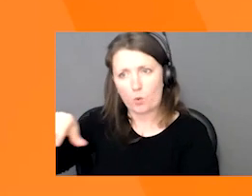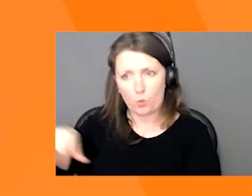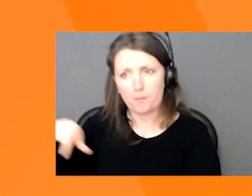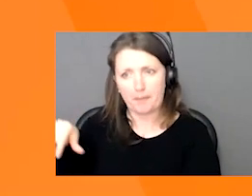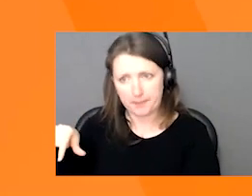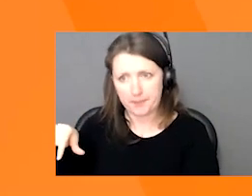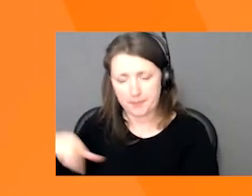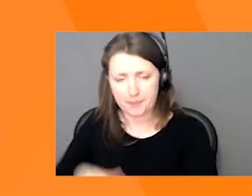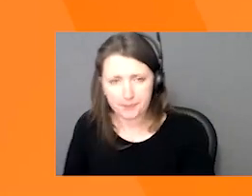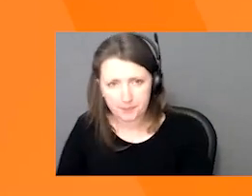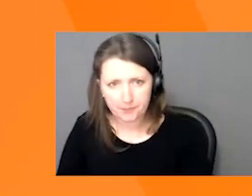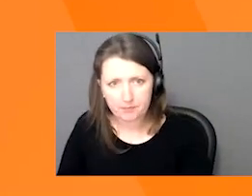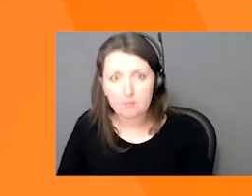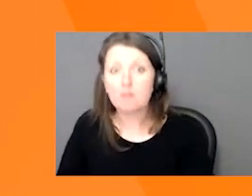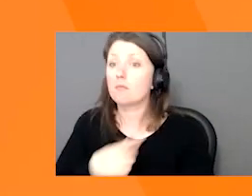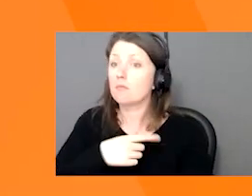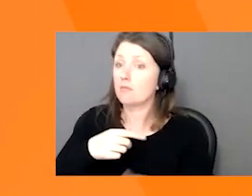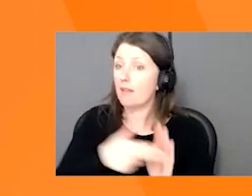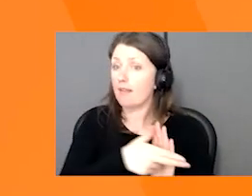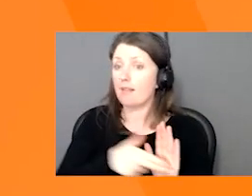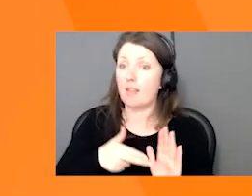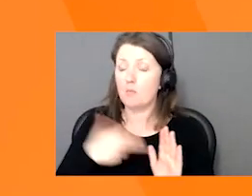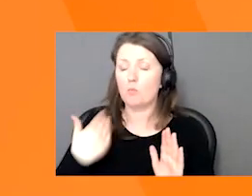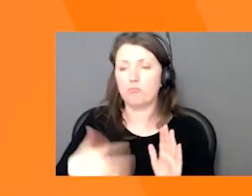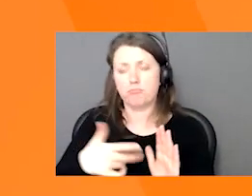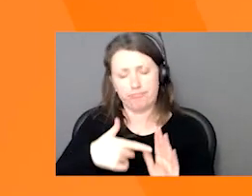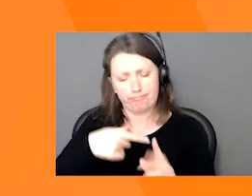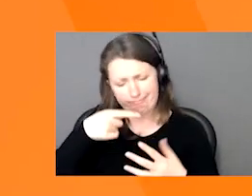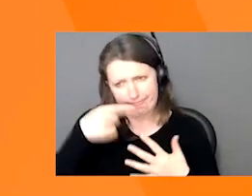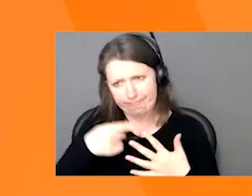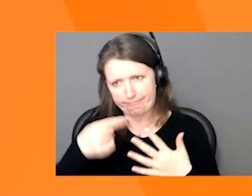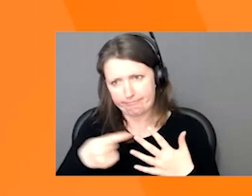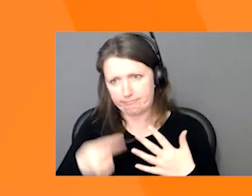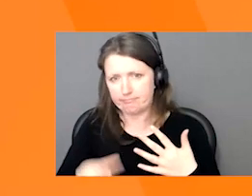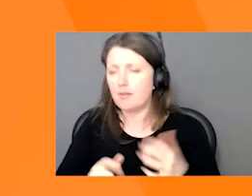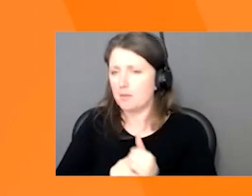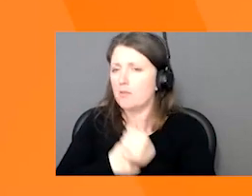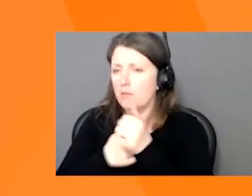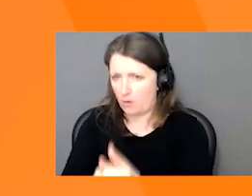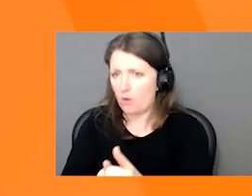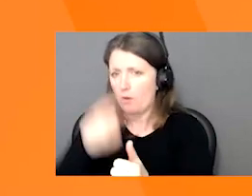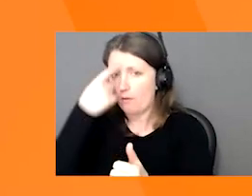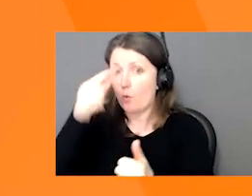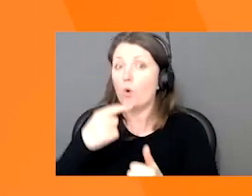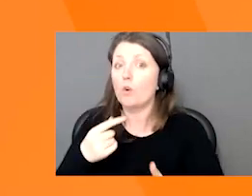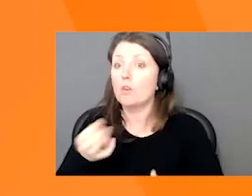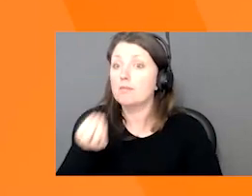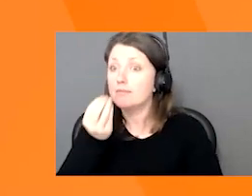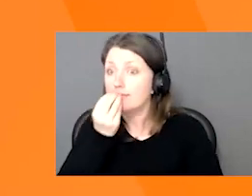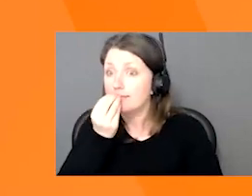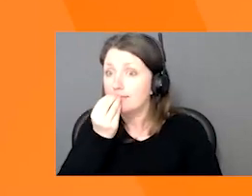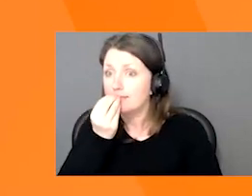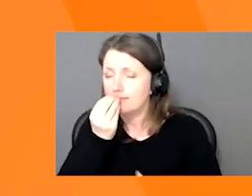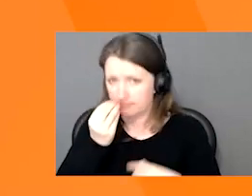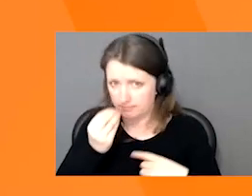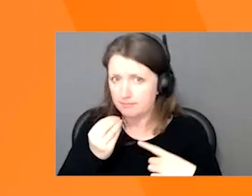There are very specific labeling requirements for consumer goods, for human use, and as, oops, sorry. Other